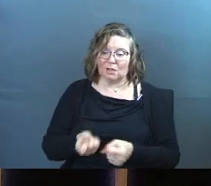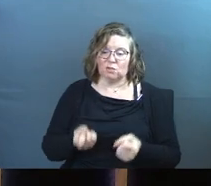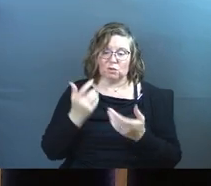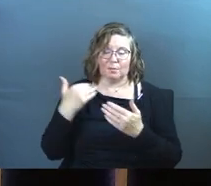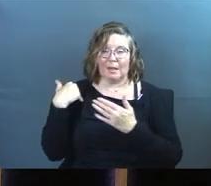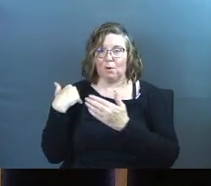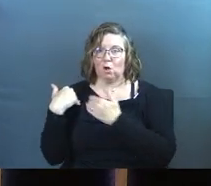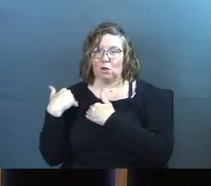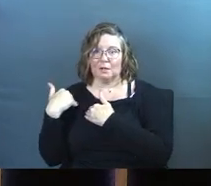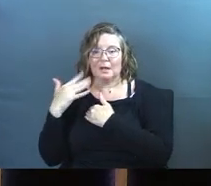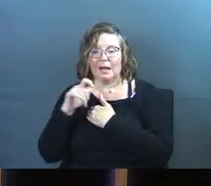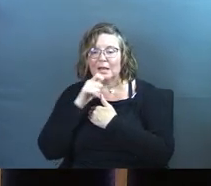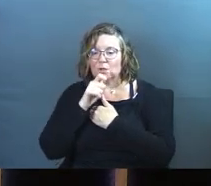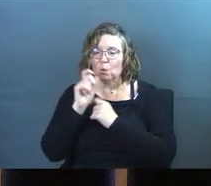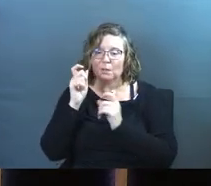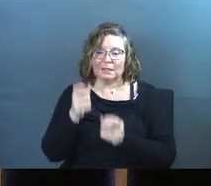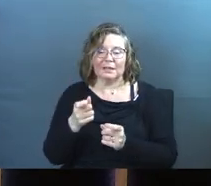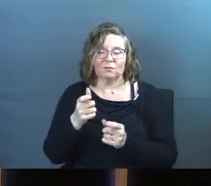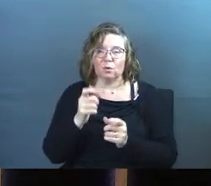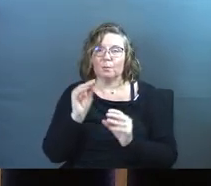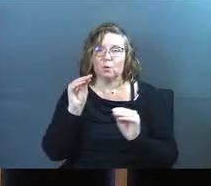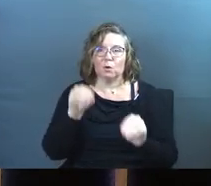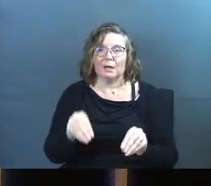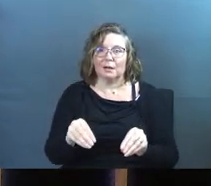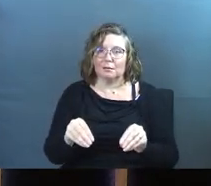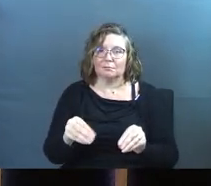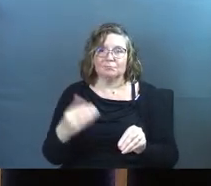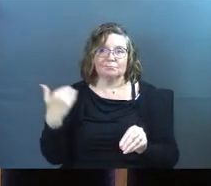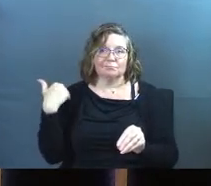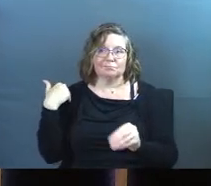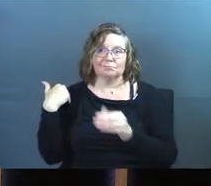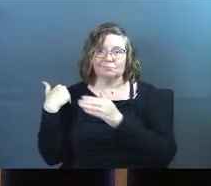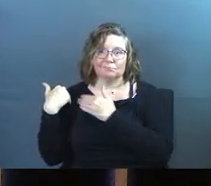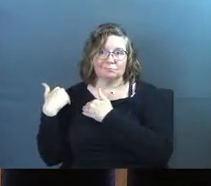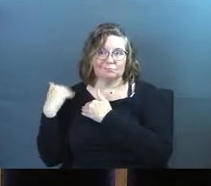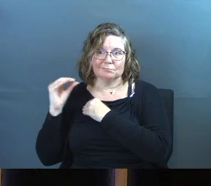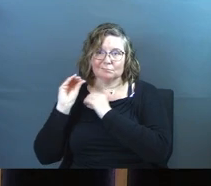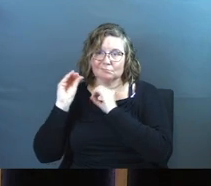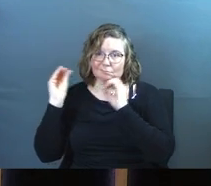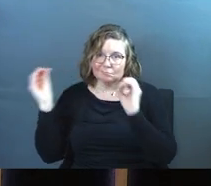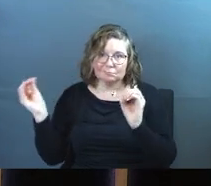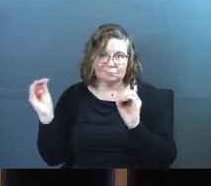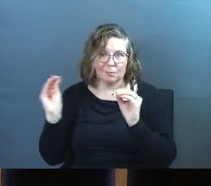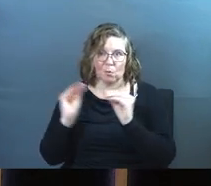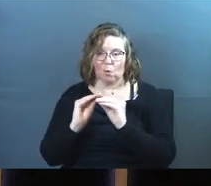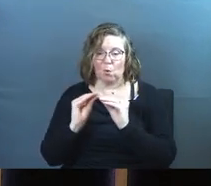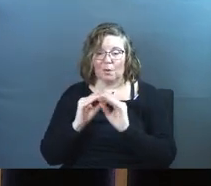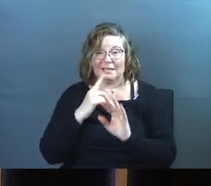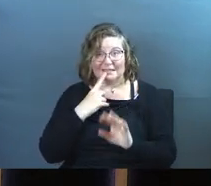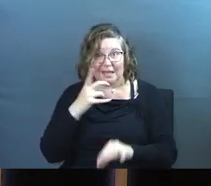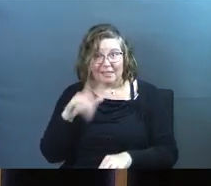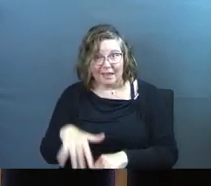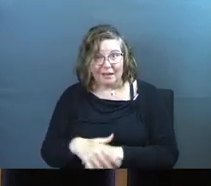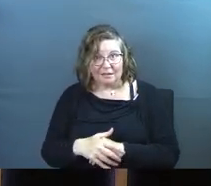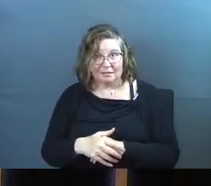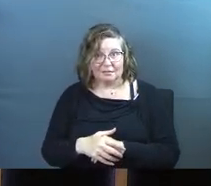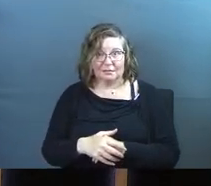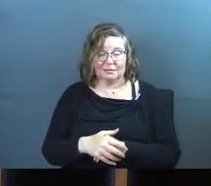too many burdens on you. I do not give you, I do not put on your shoulders any extra burden. He says that.